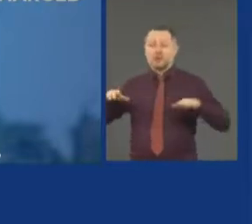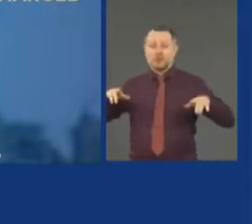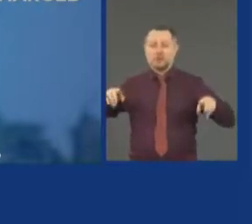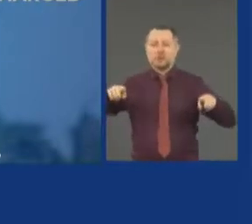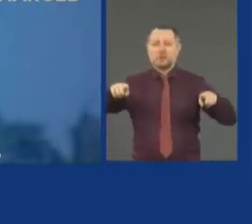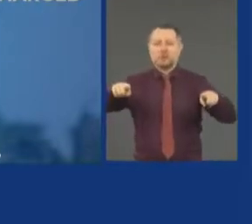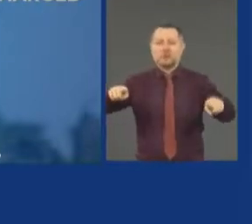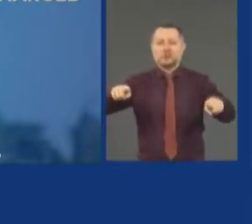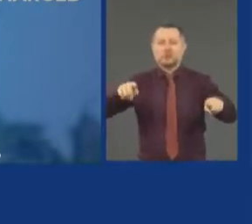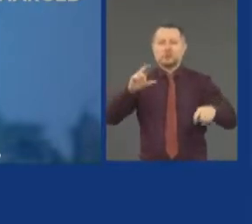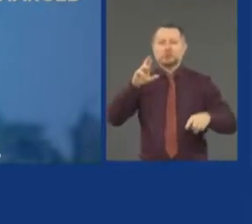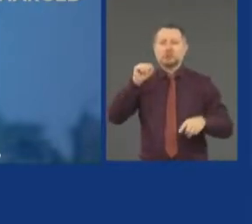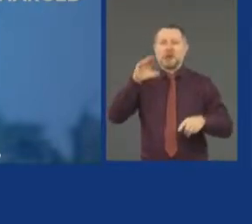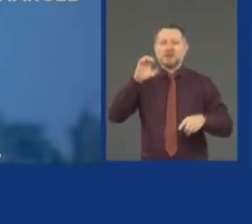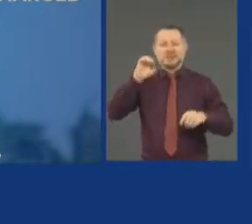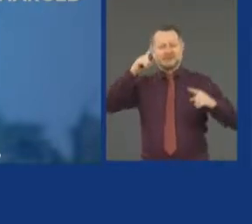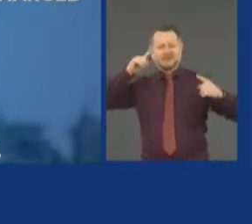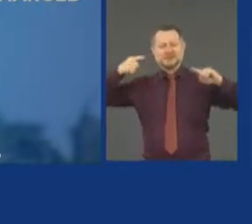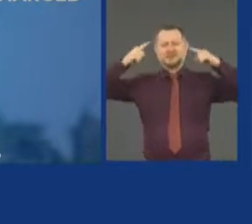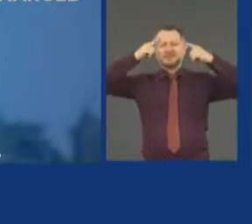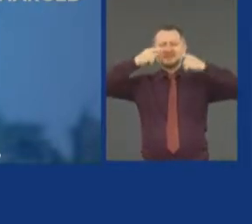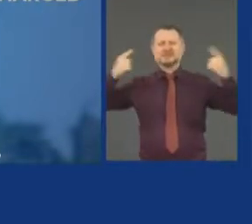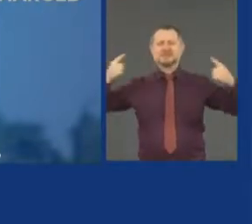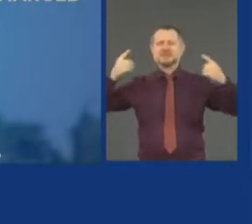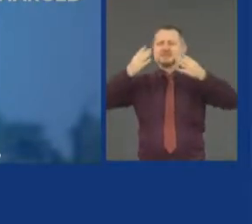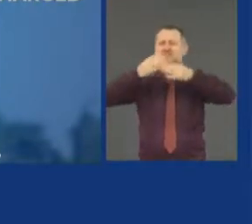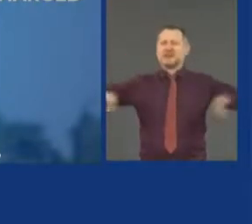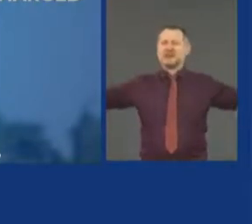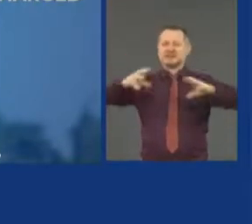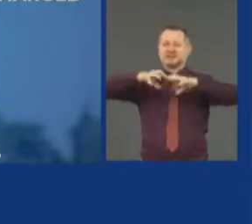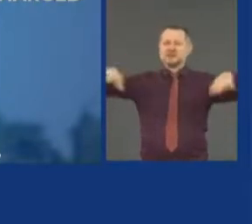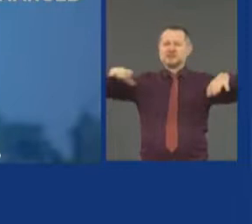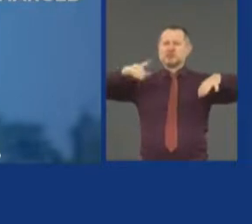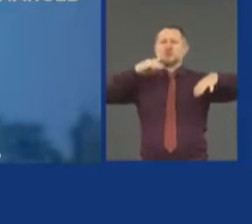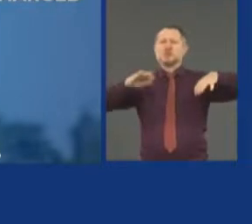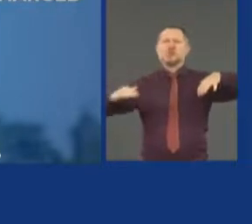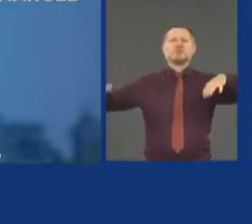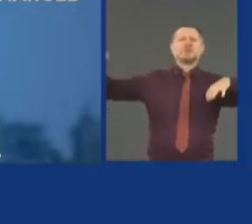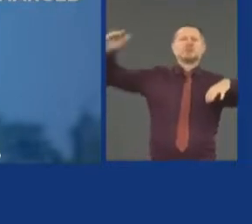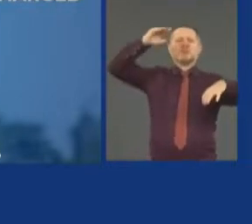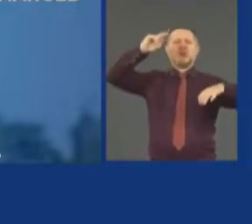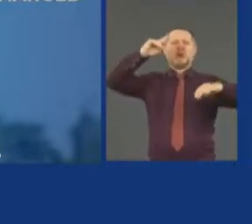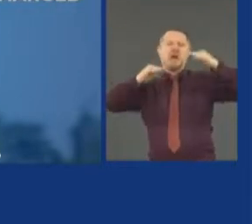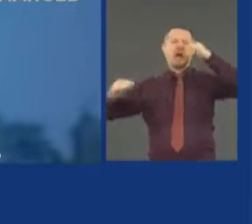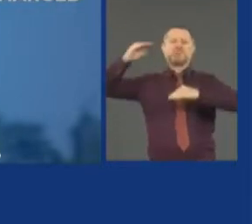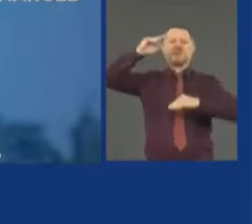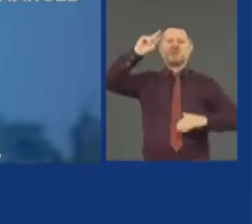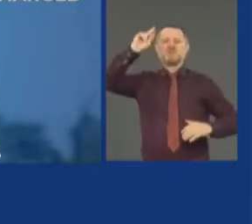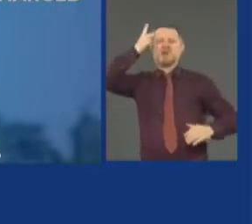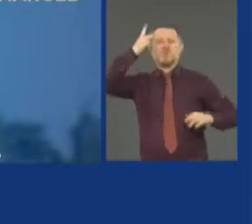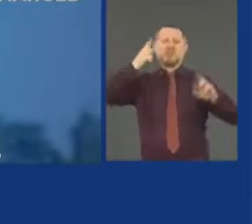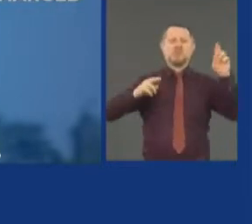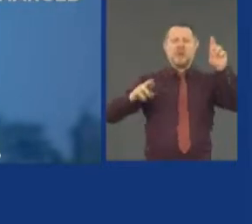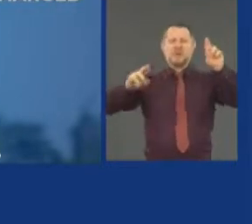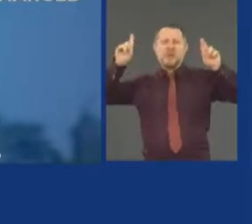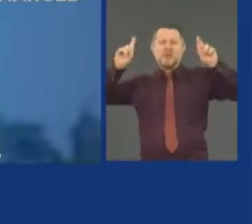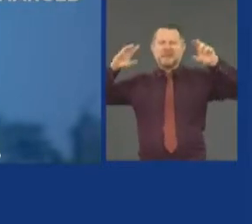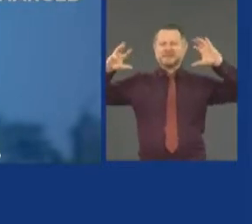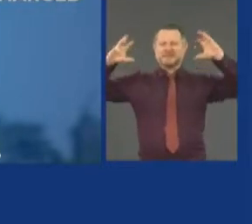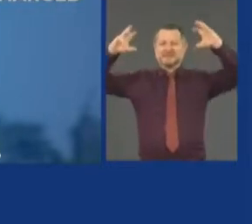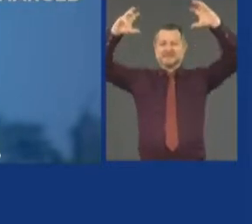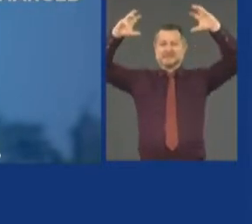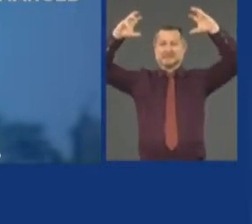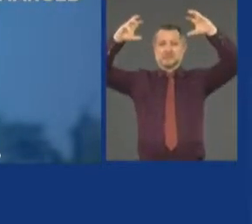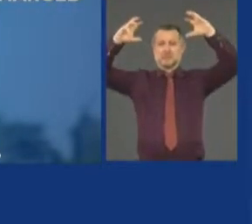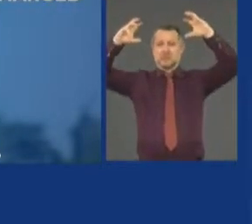a hyper-political environment, and a nation that is